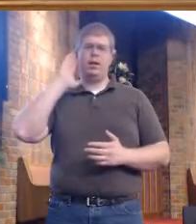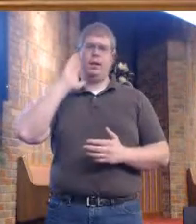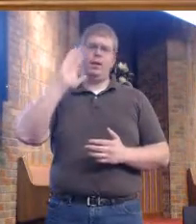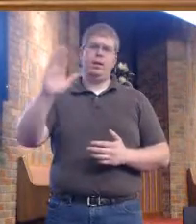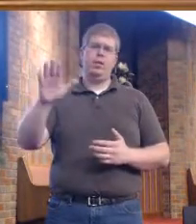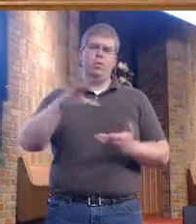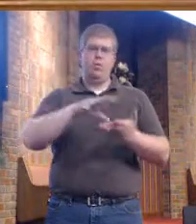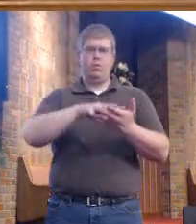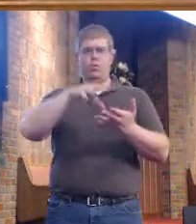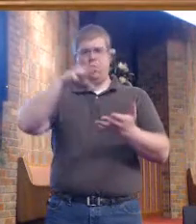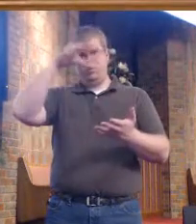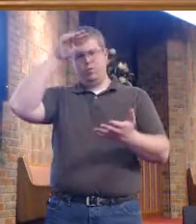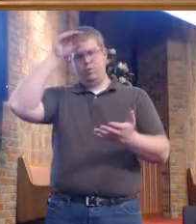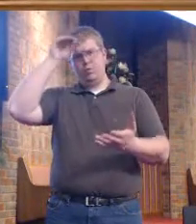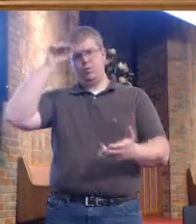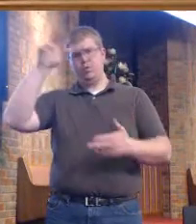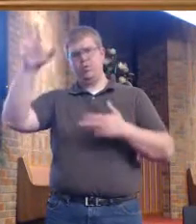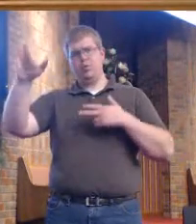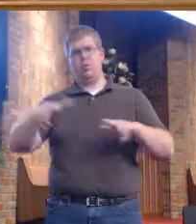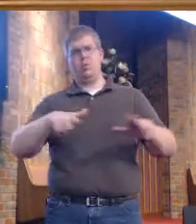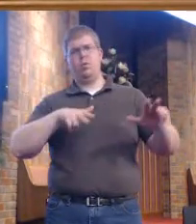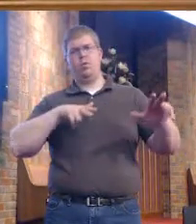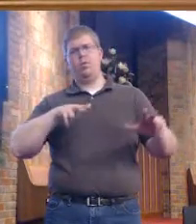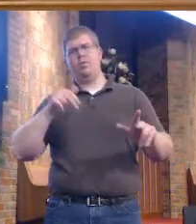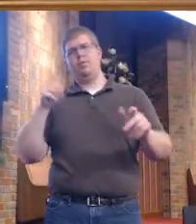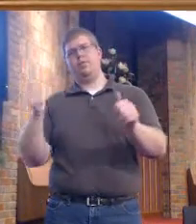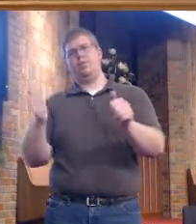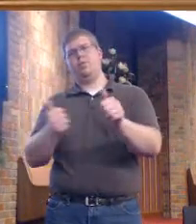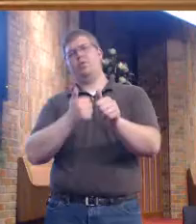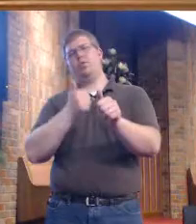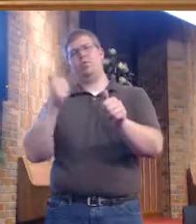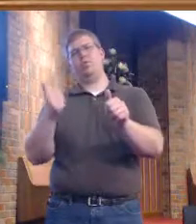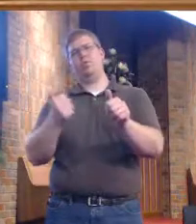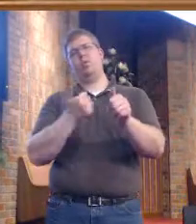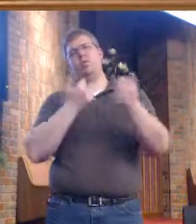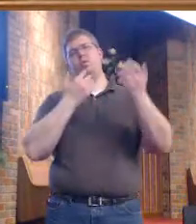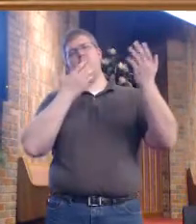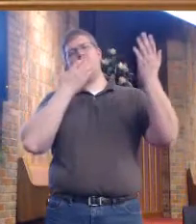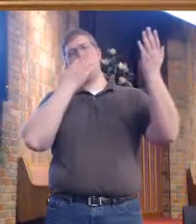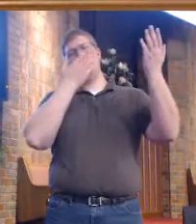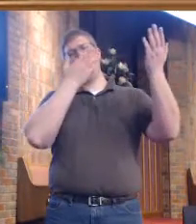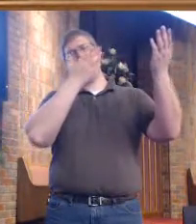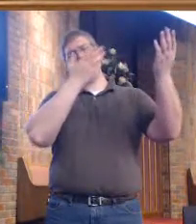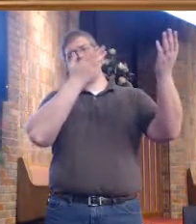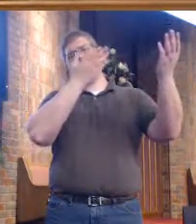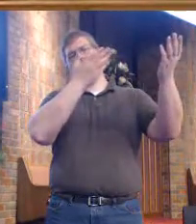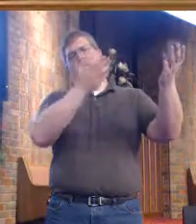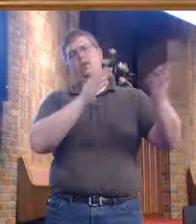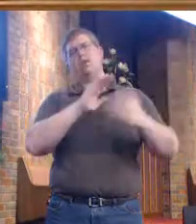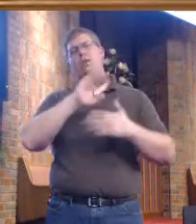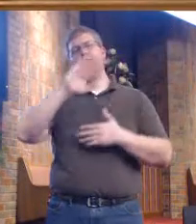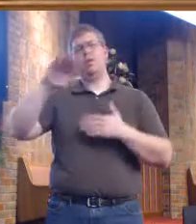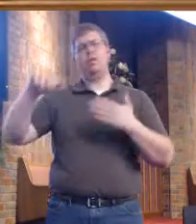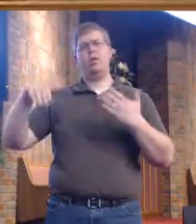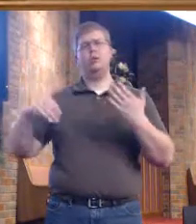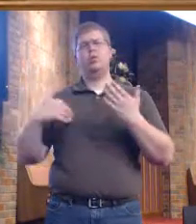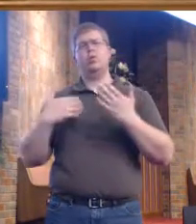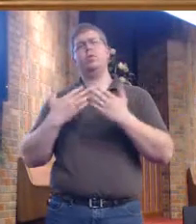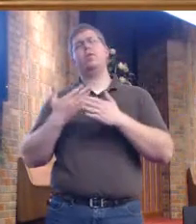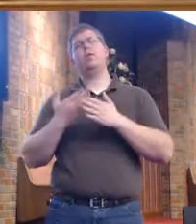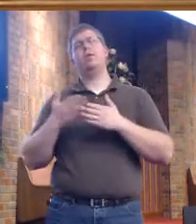learn to walk you your ways. And step